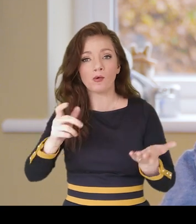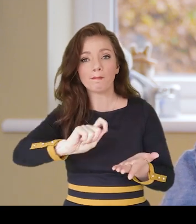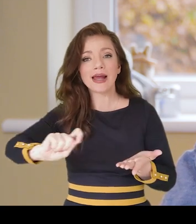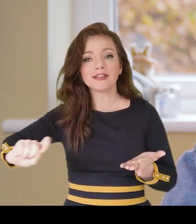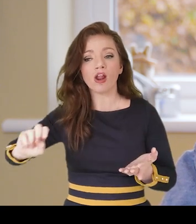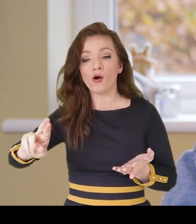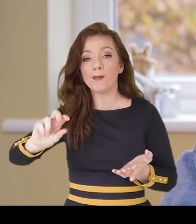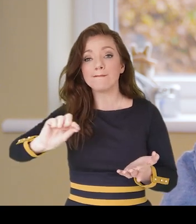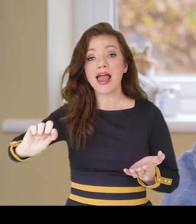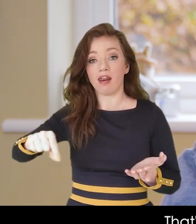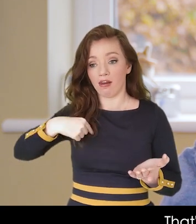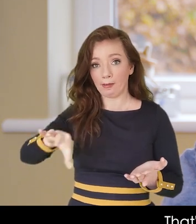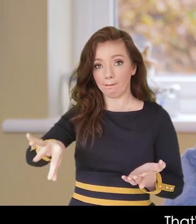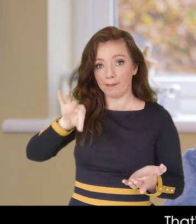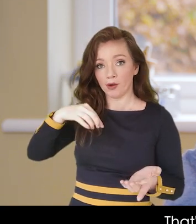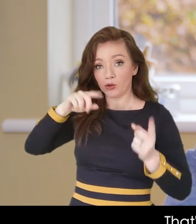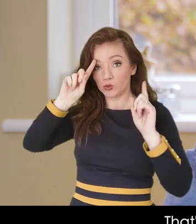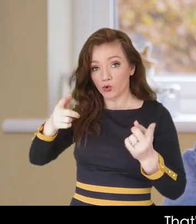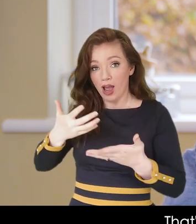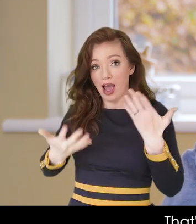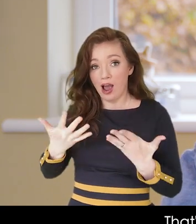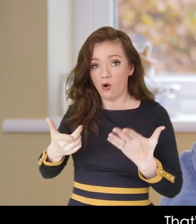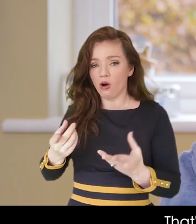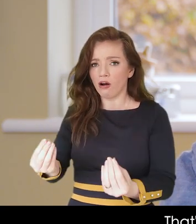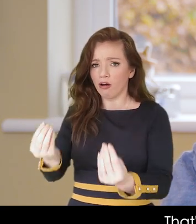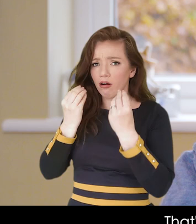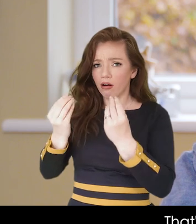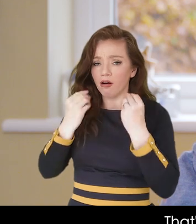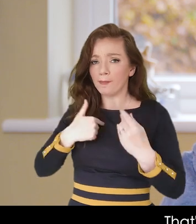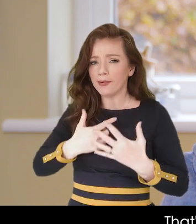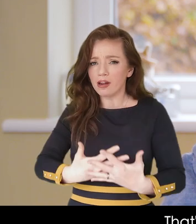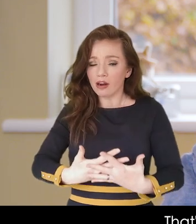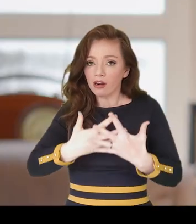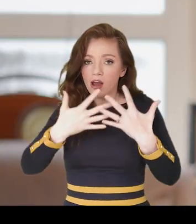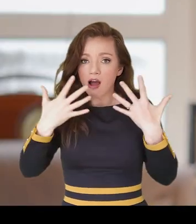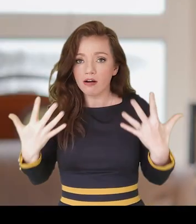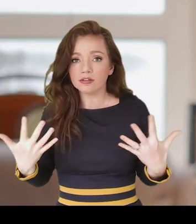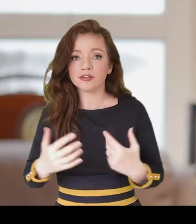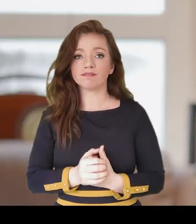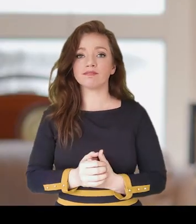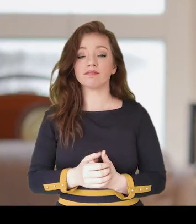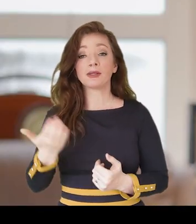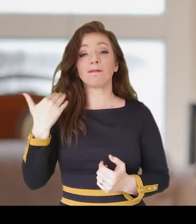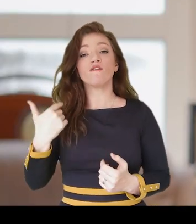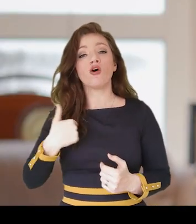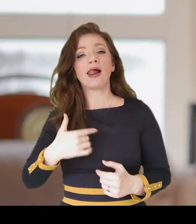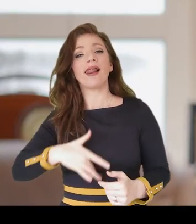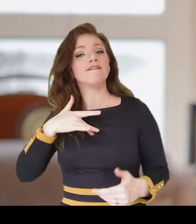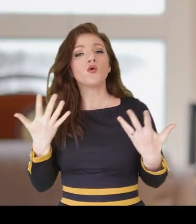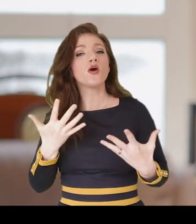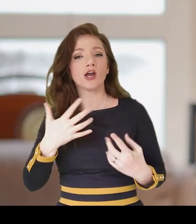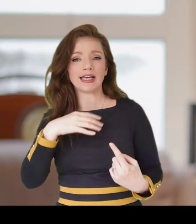or a biro. That is, I used to know how to do that before. Before, when I was in